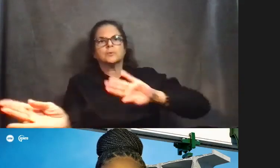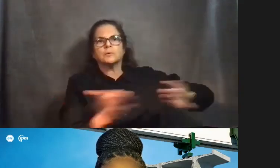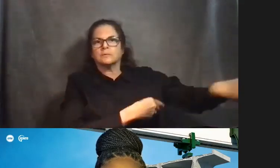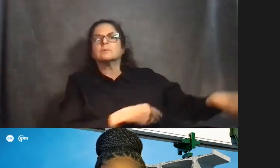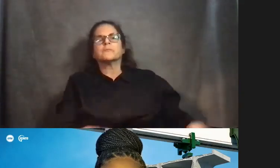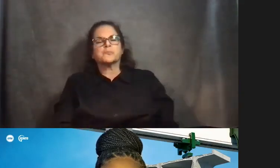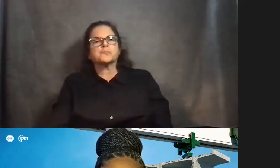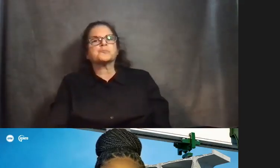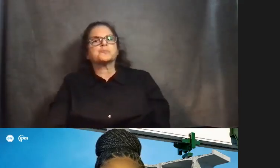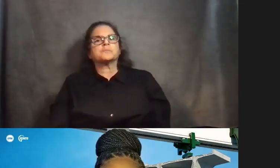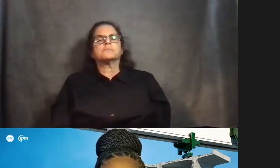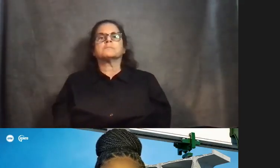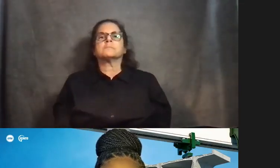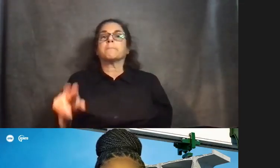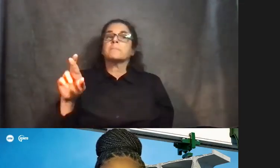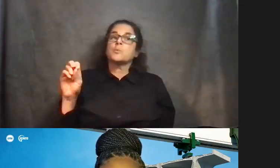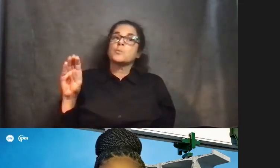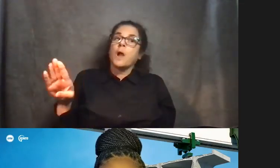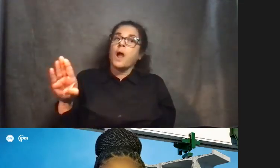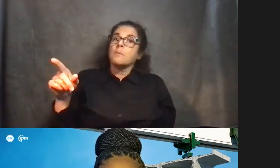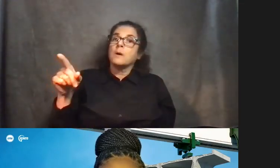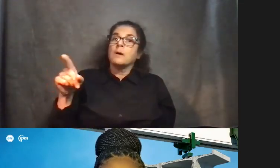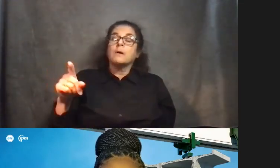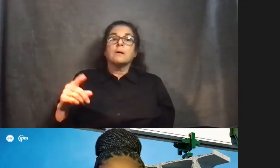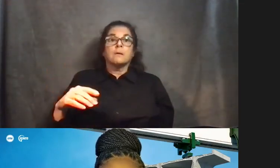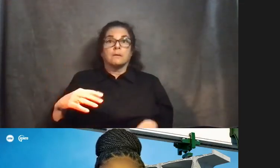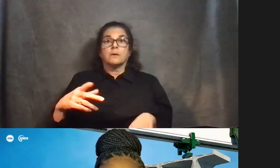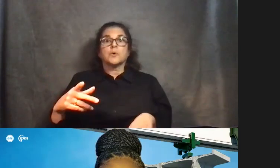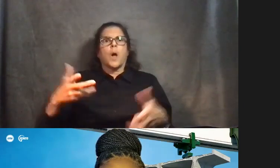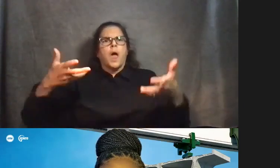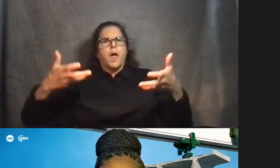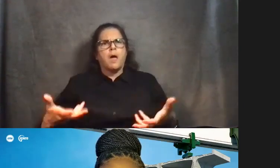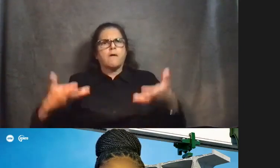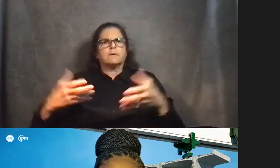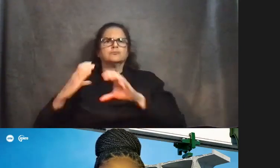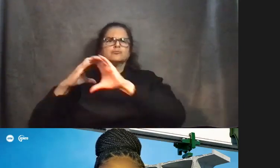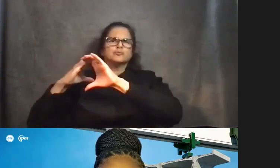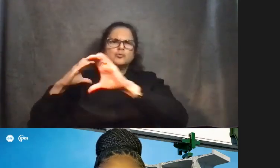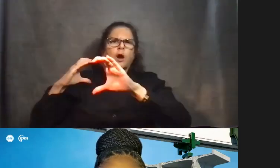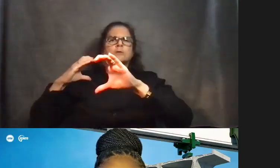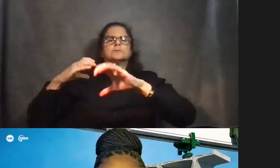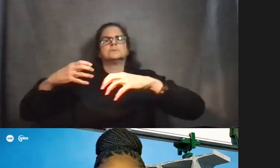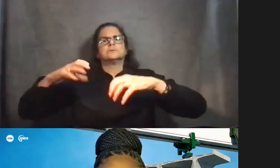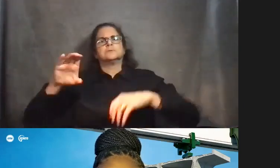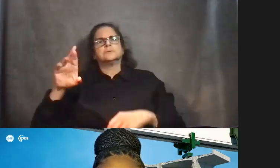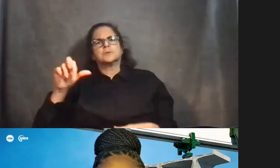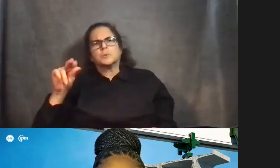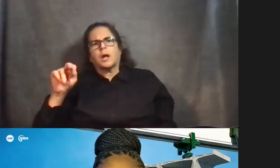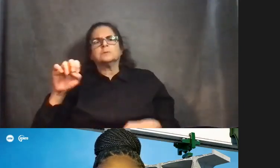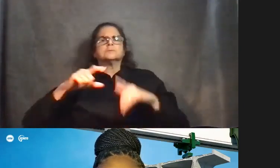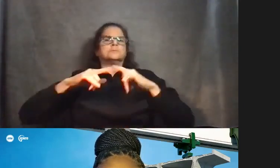What is being done to repair the damage to the roads used by the heavy construction equipment and added rerouted traffic?